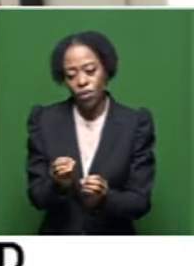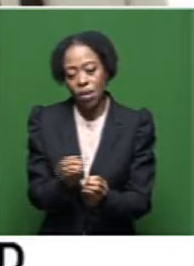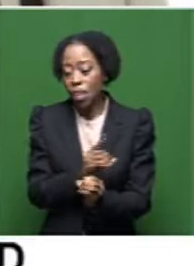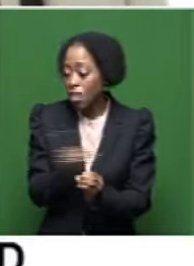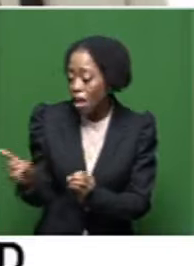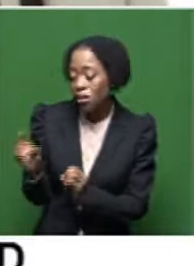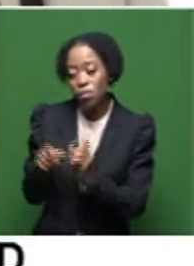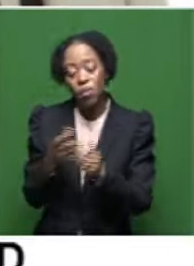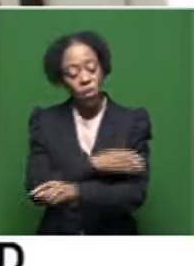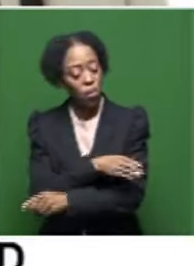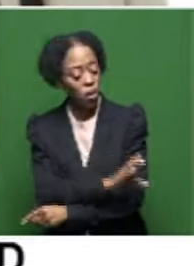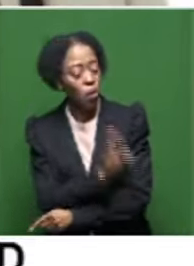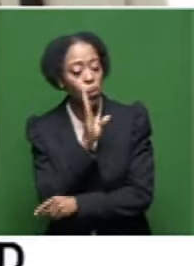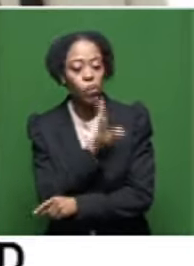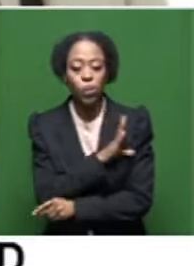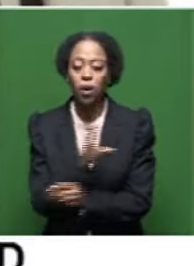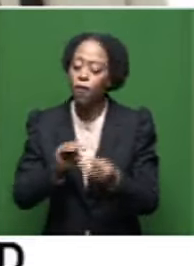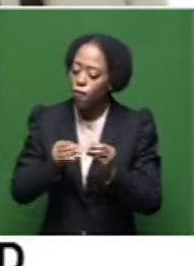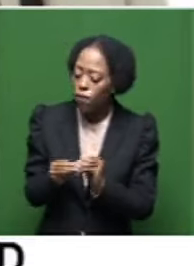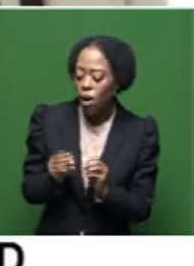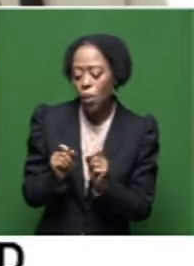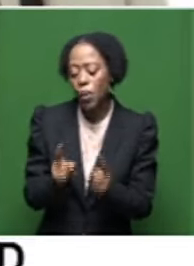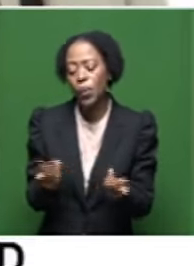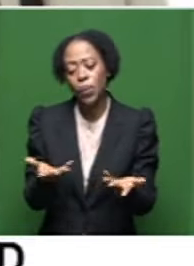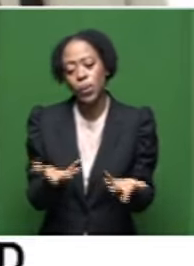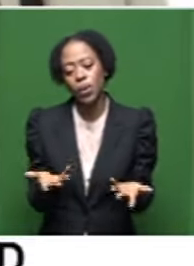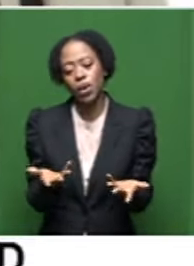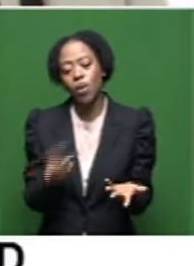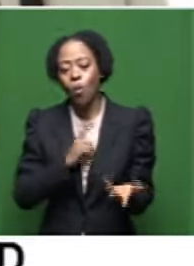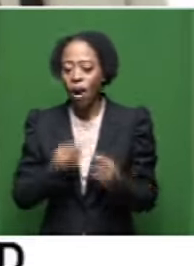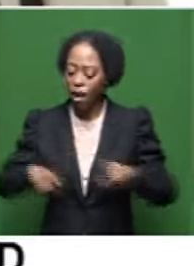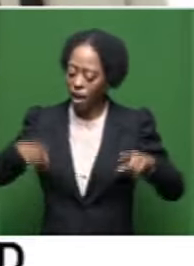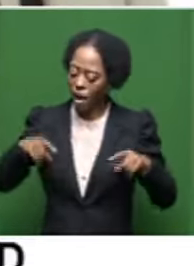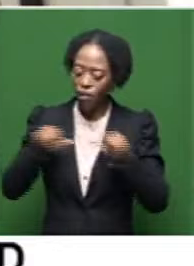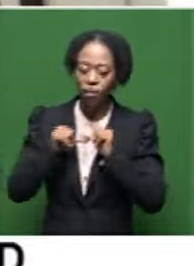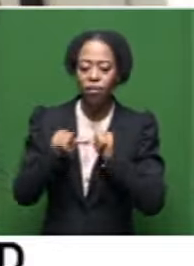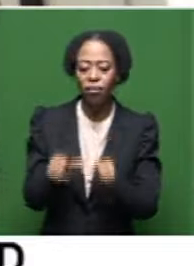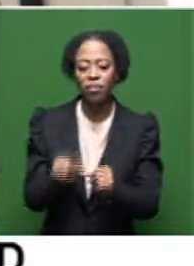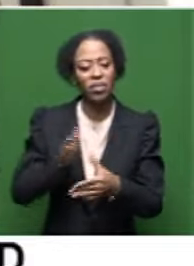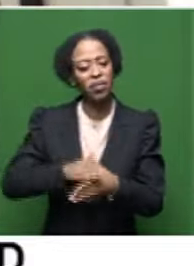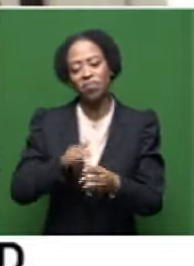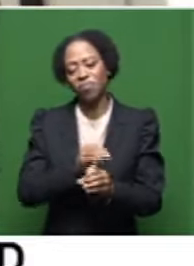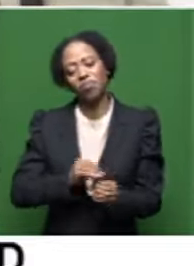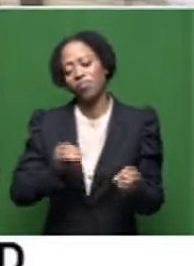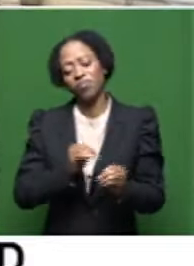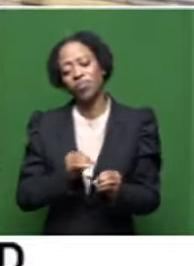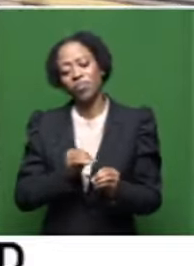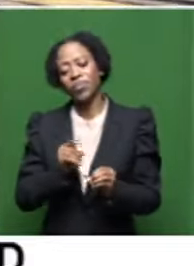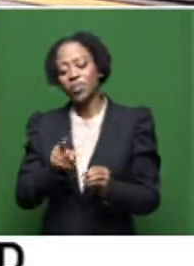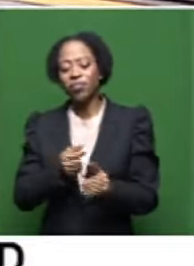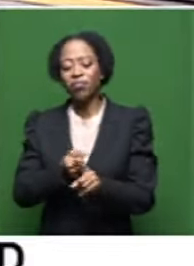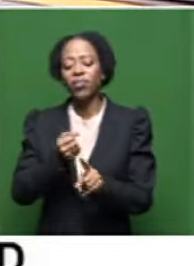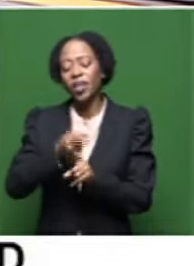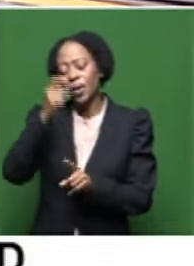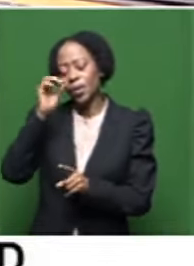for those artists to be empowered, that doesn't create space for those artists to be able to sustain themselves? There's no reason why art should be a pursuit